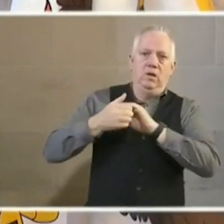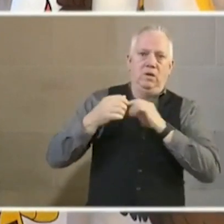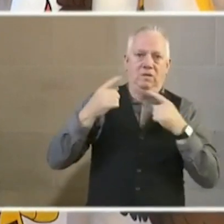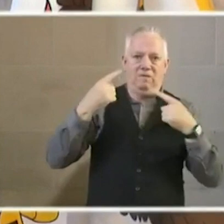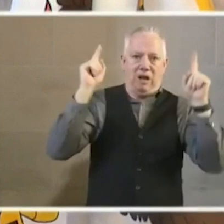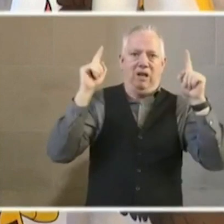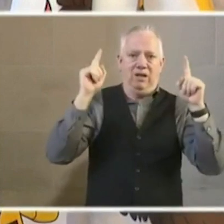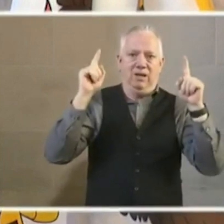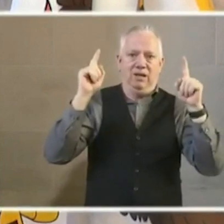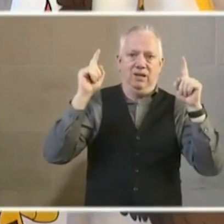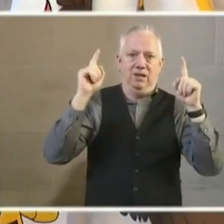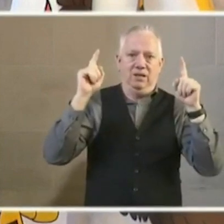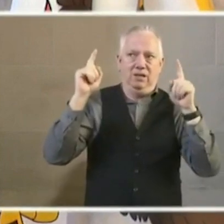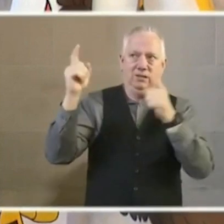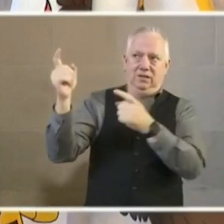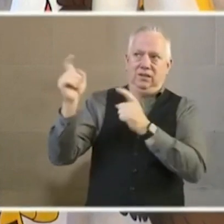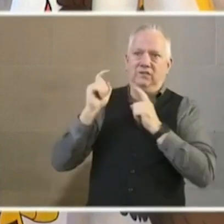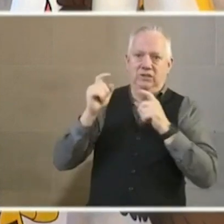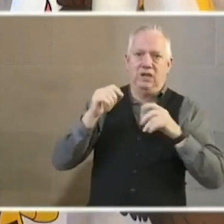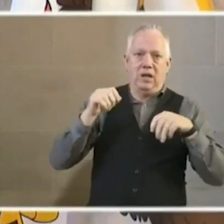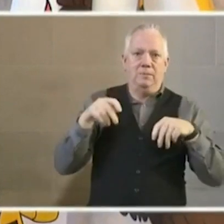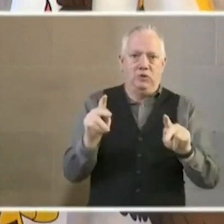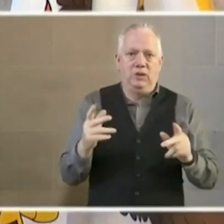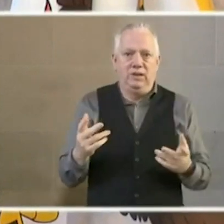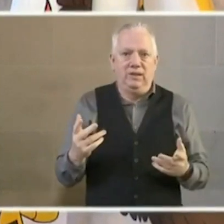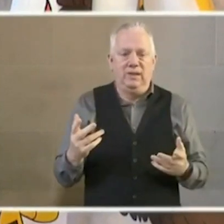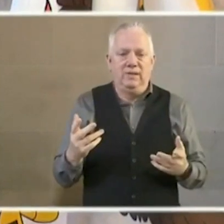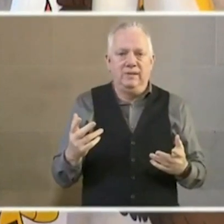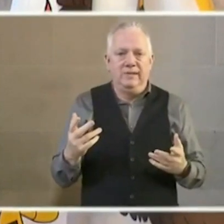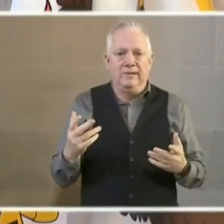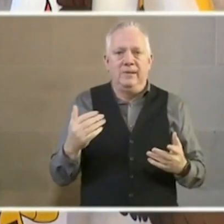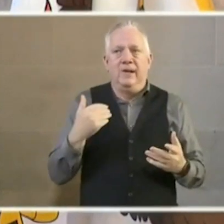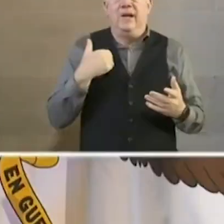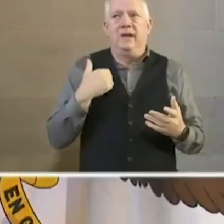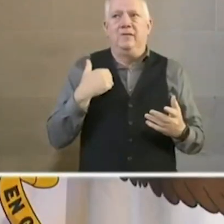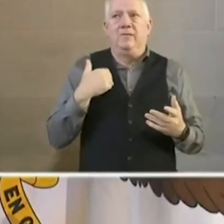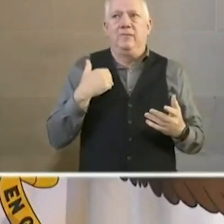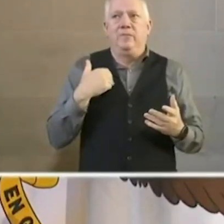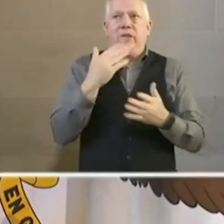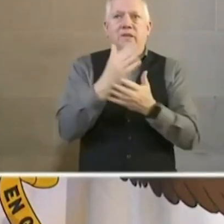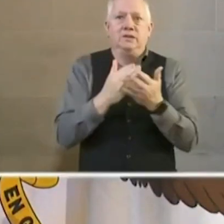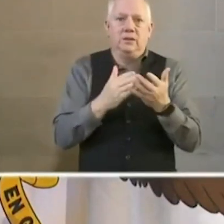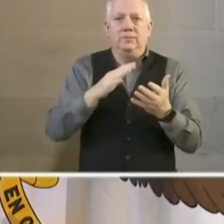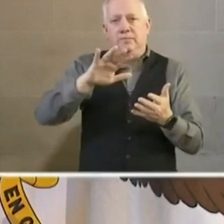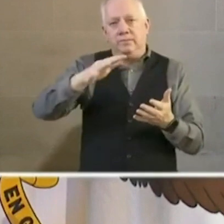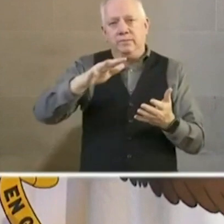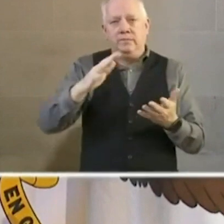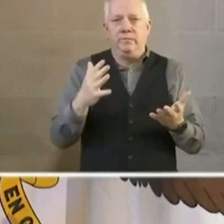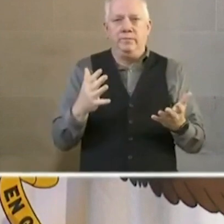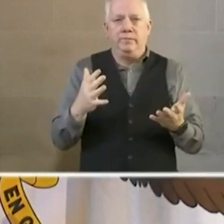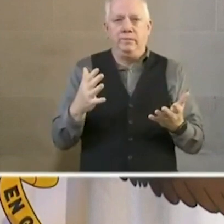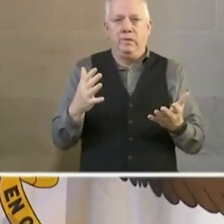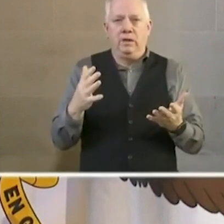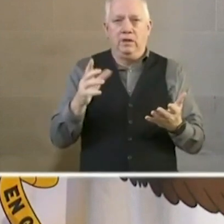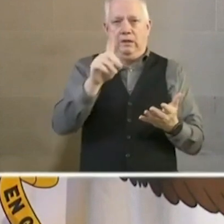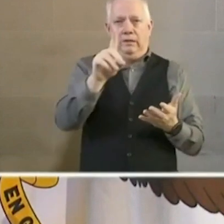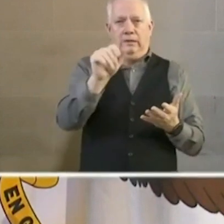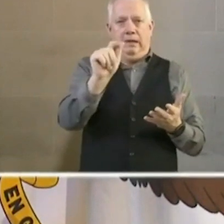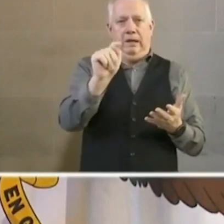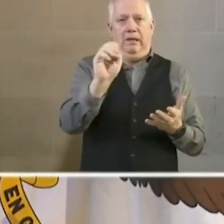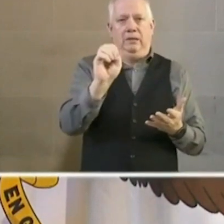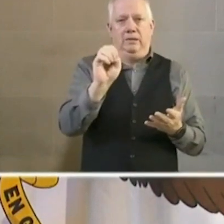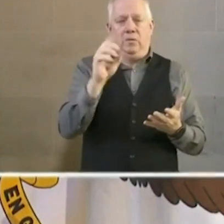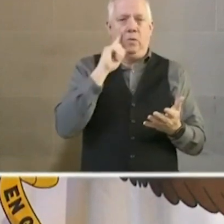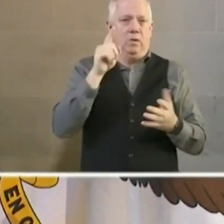giving us an opportunity to have some sort of date or